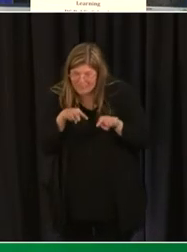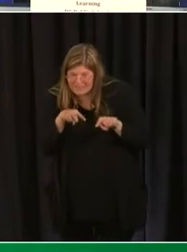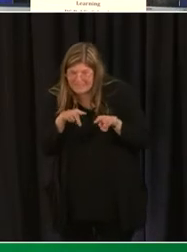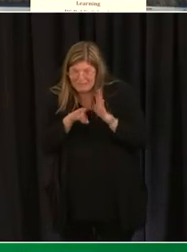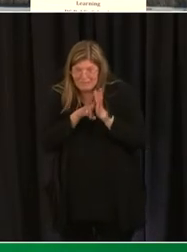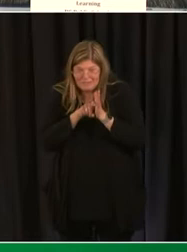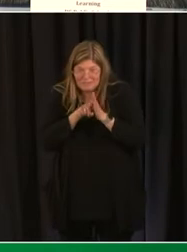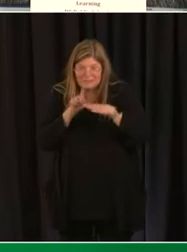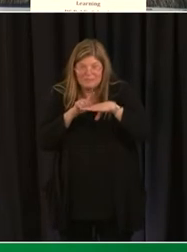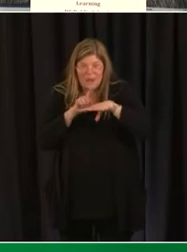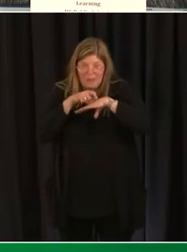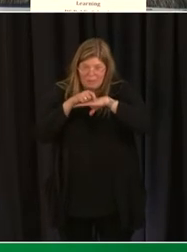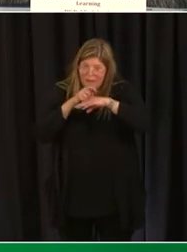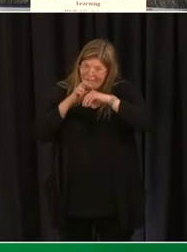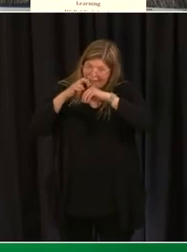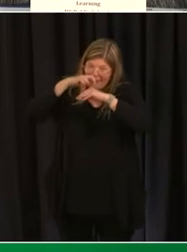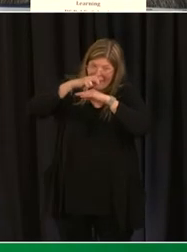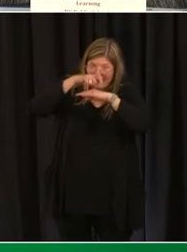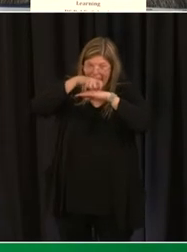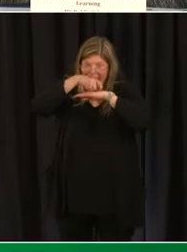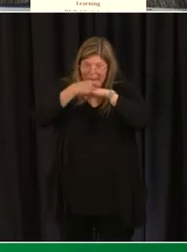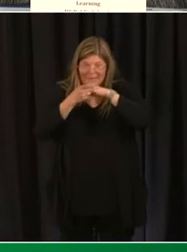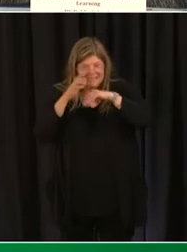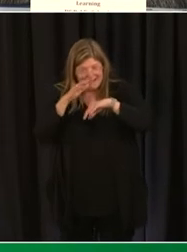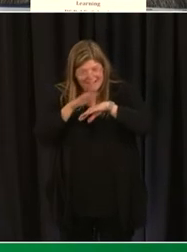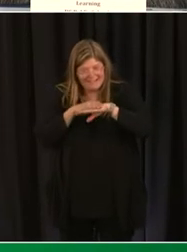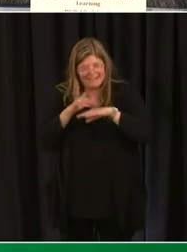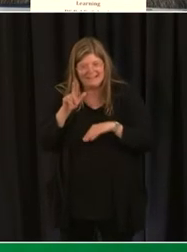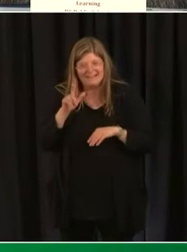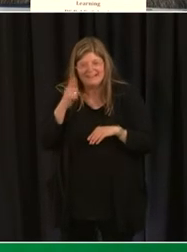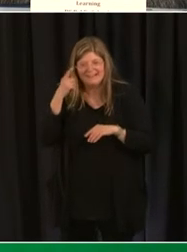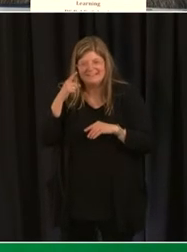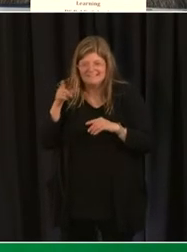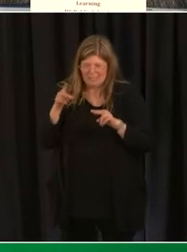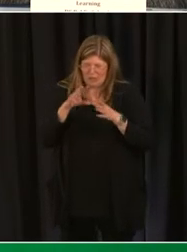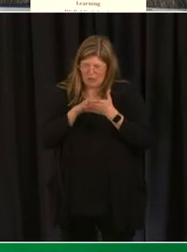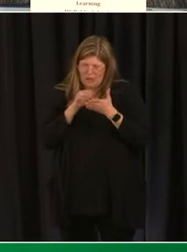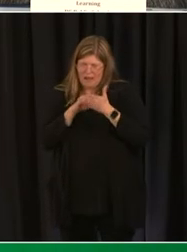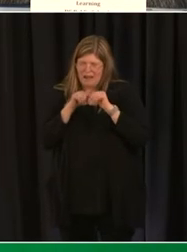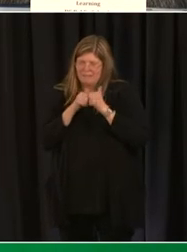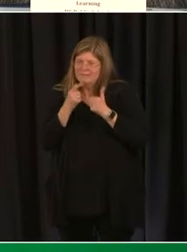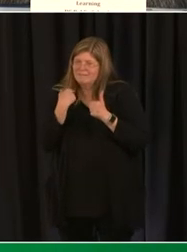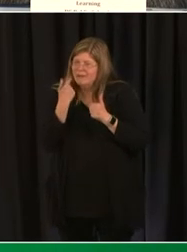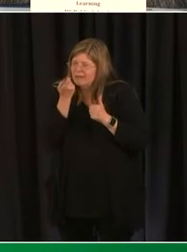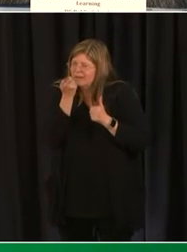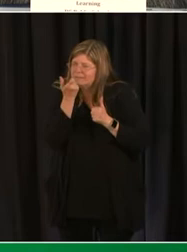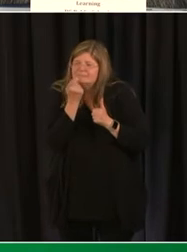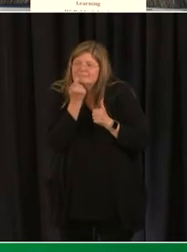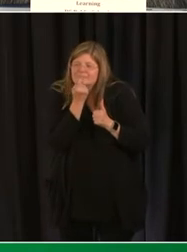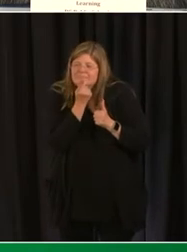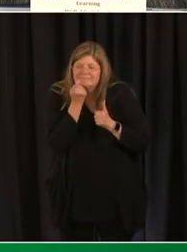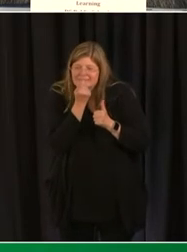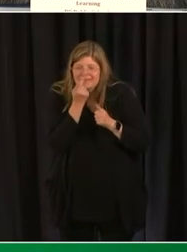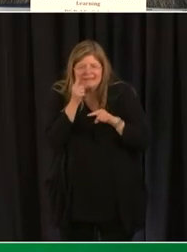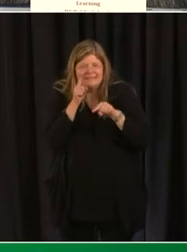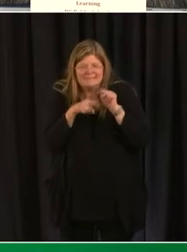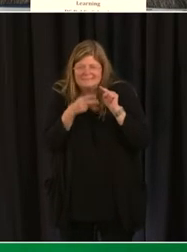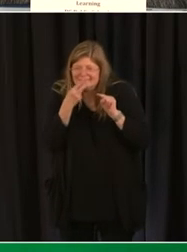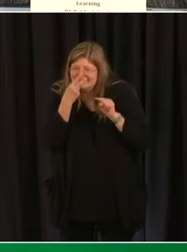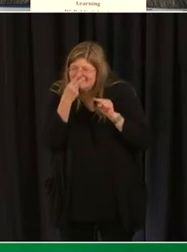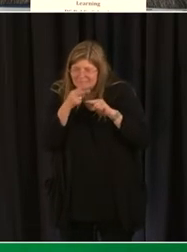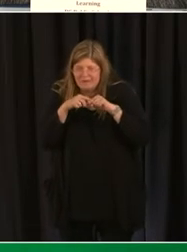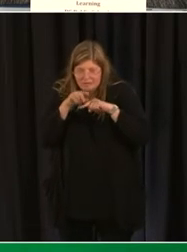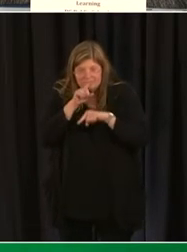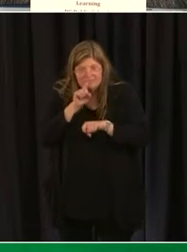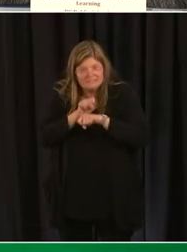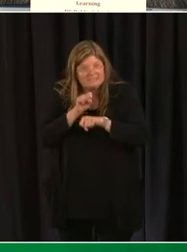engage with the lettuce they learned that worms have these itty bitty tiny mouths that we cannot see with our eyes